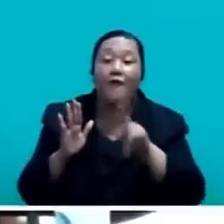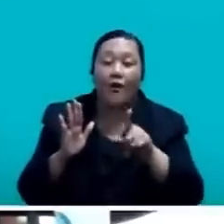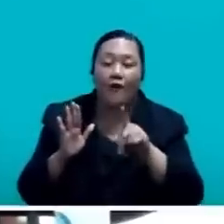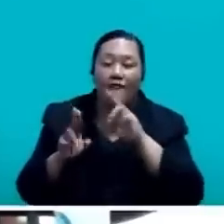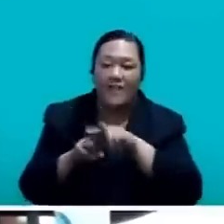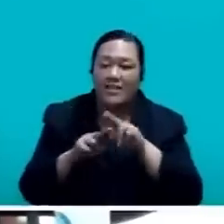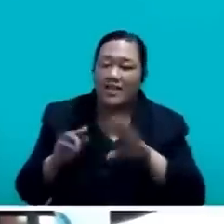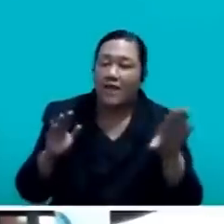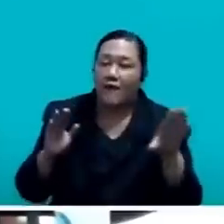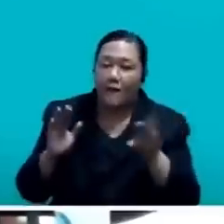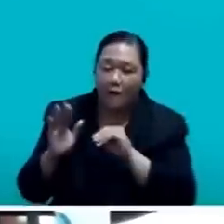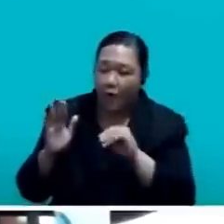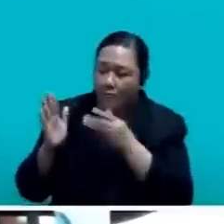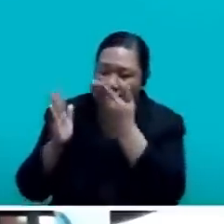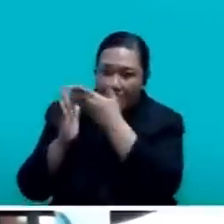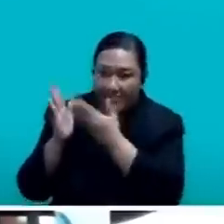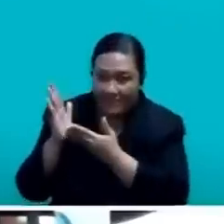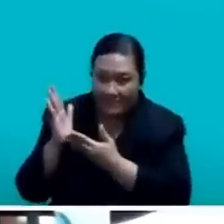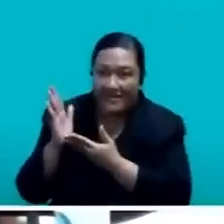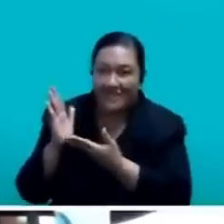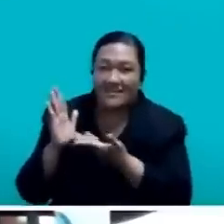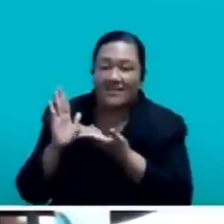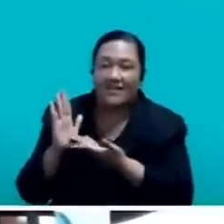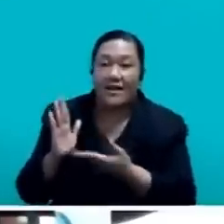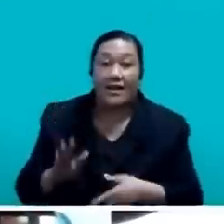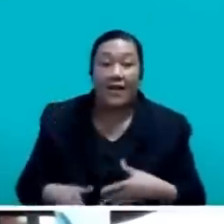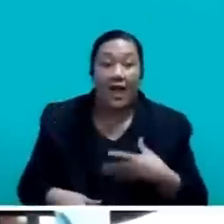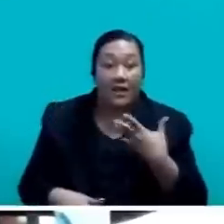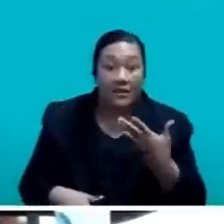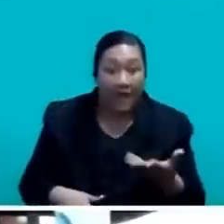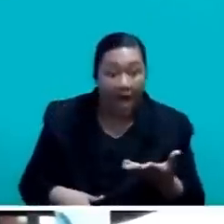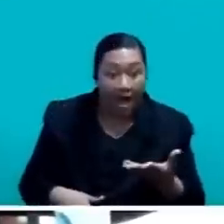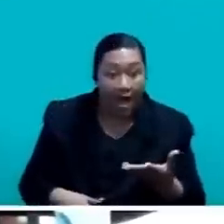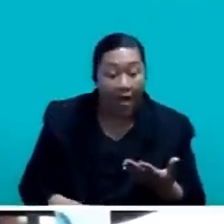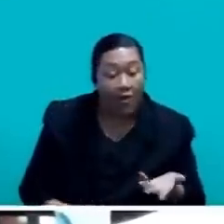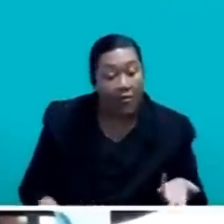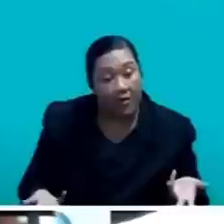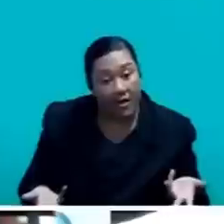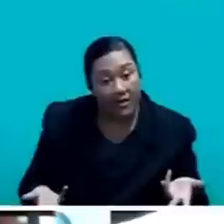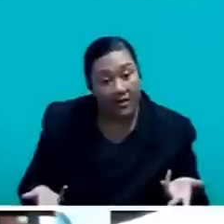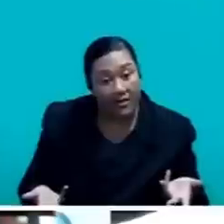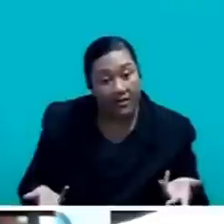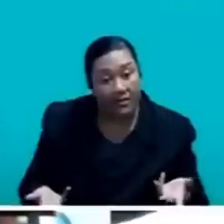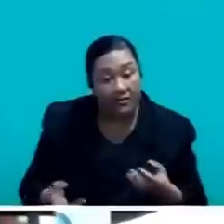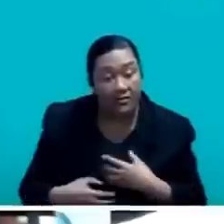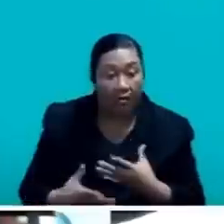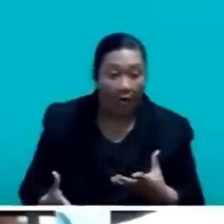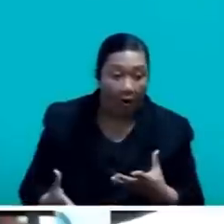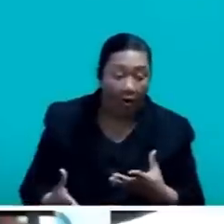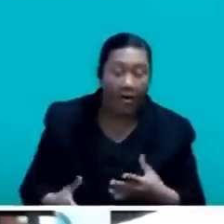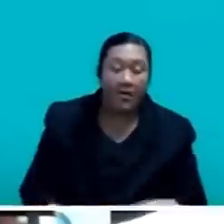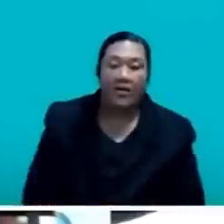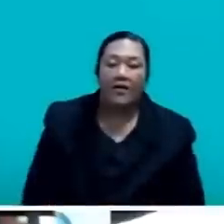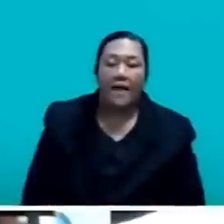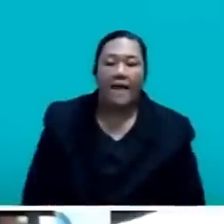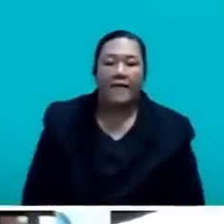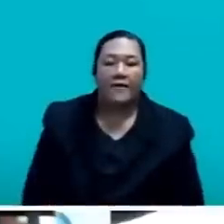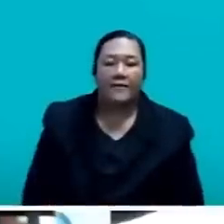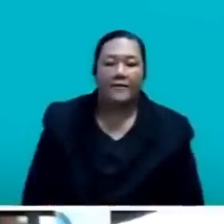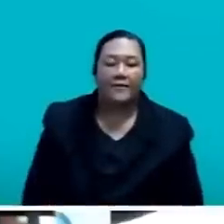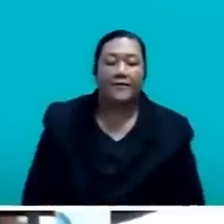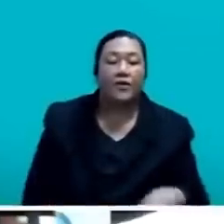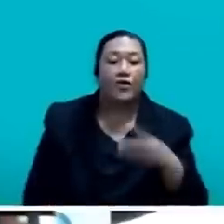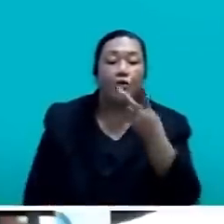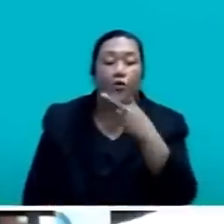Well, they fell short. They fell short, Mr. Speaker, big time from 2015